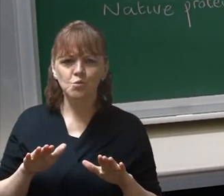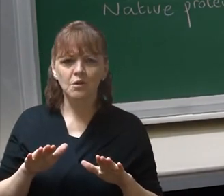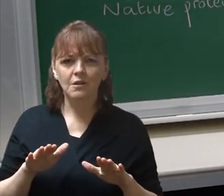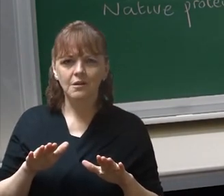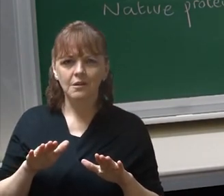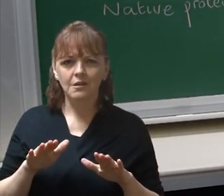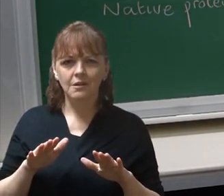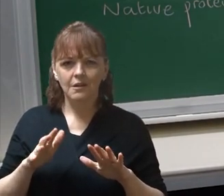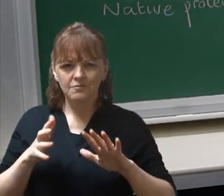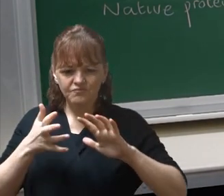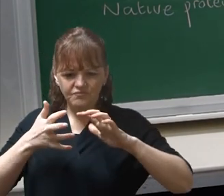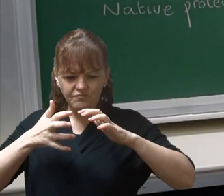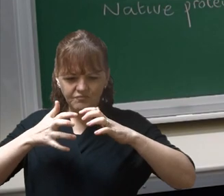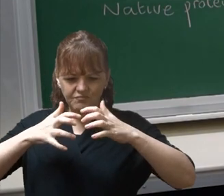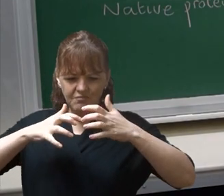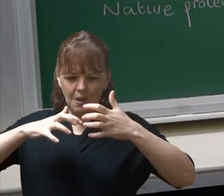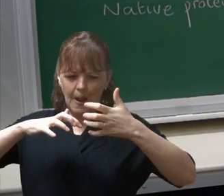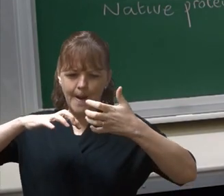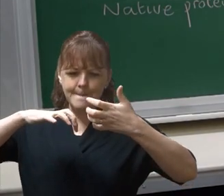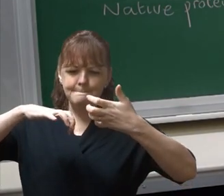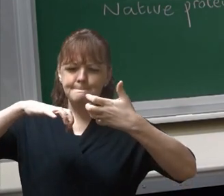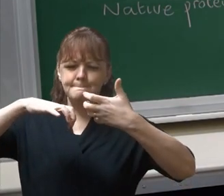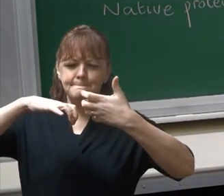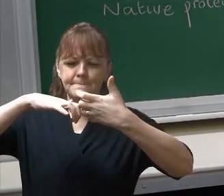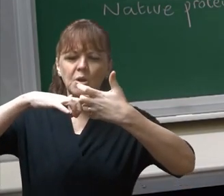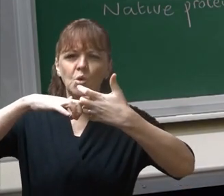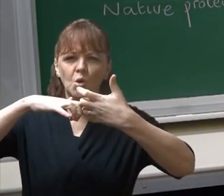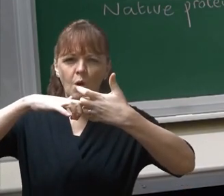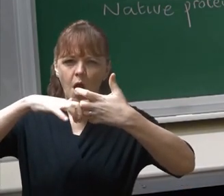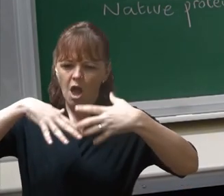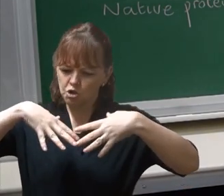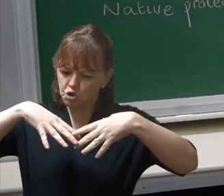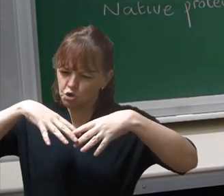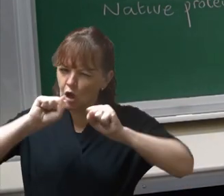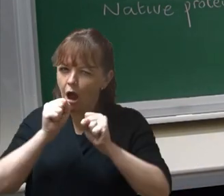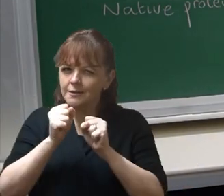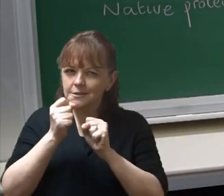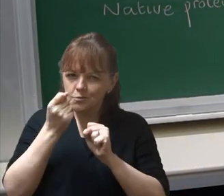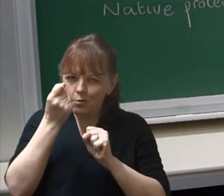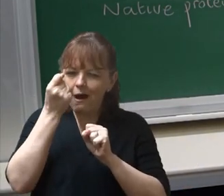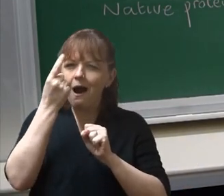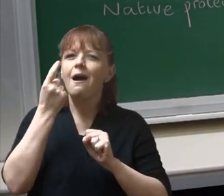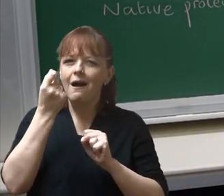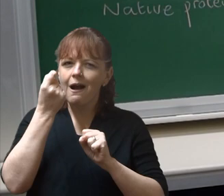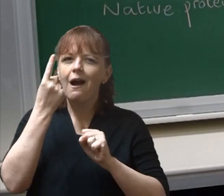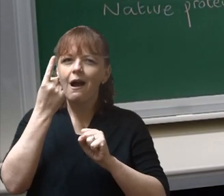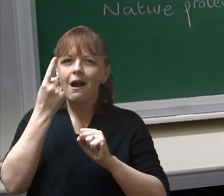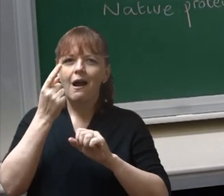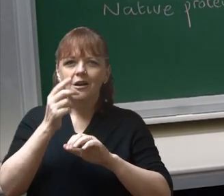Missfolding is slowly Unfolding Surely And steadily